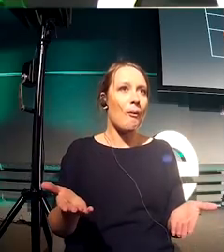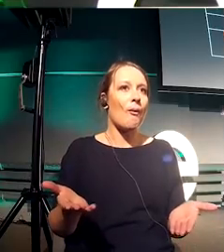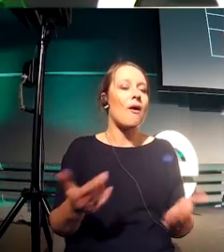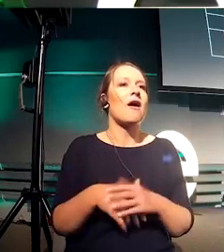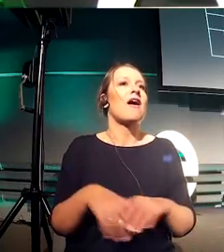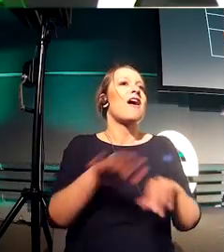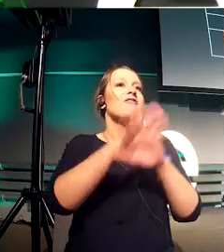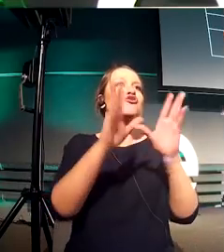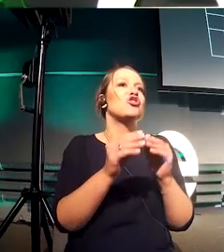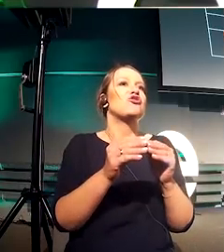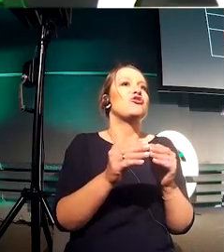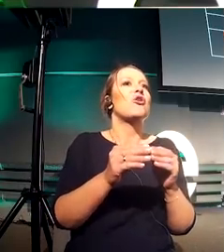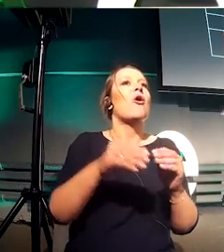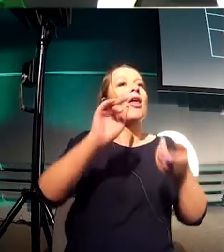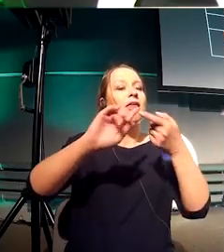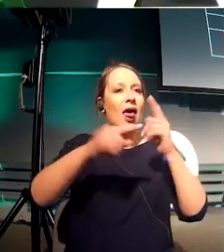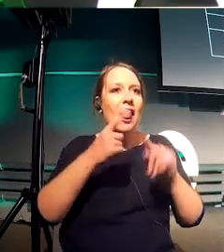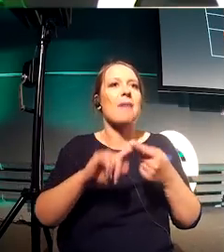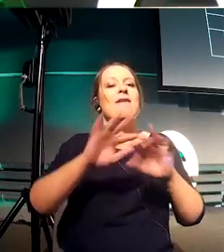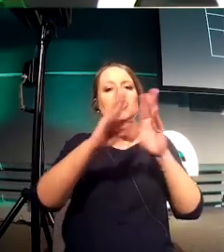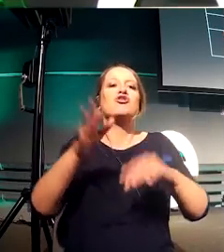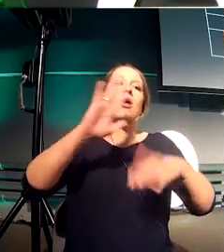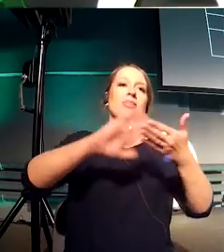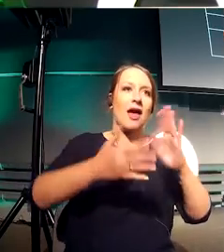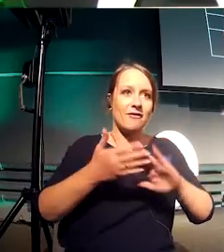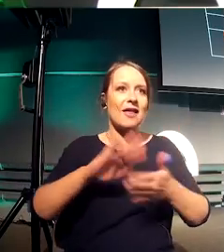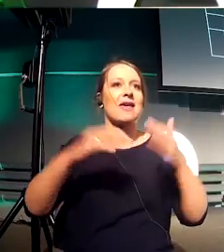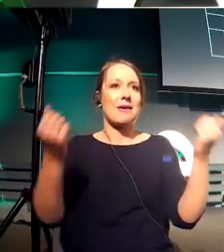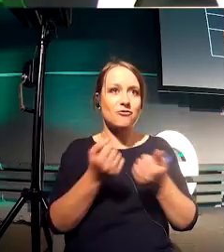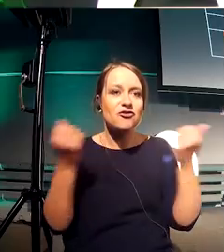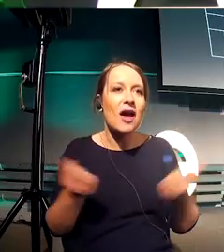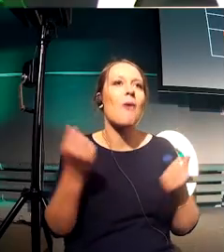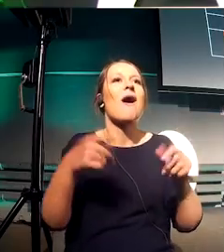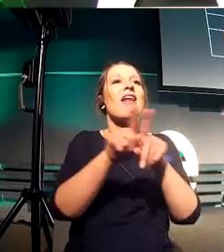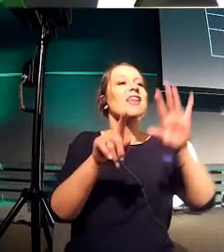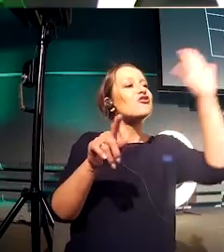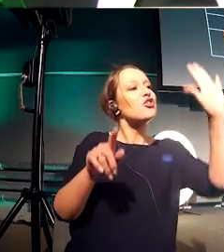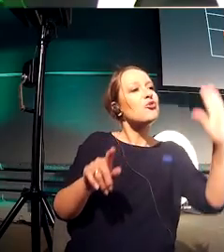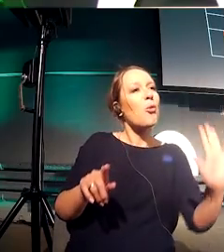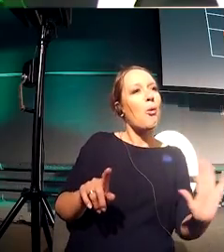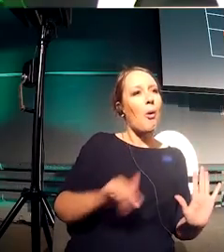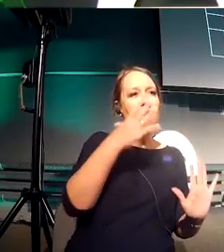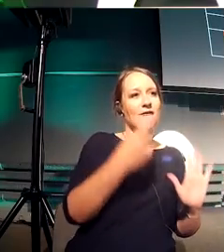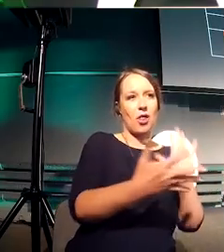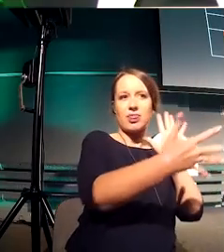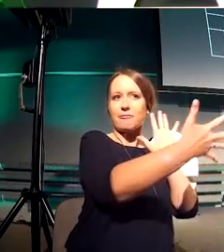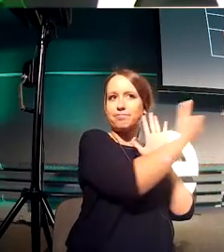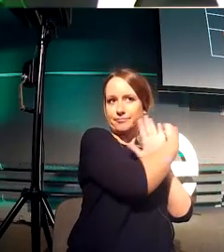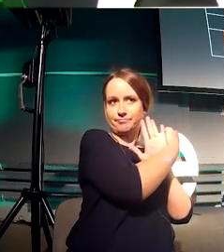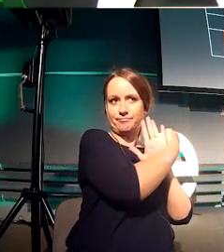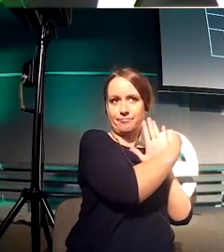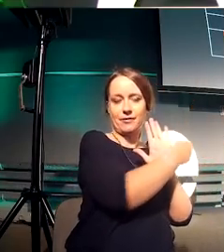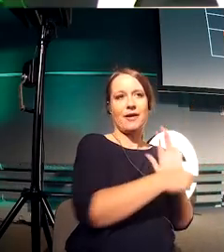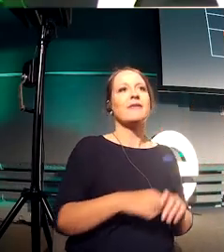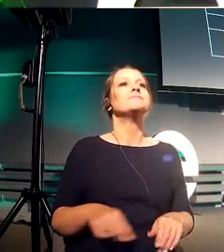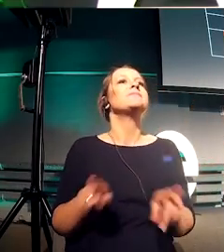relevant to another canvas. So if I have a title and then I have a subtitle, the subtitle is direct